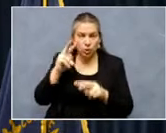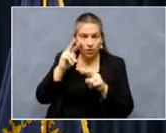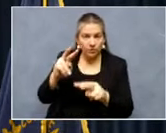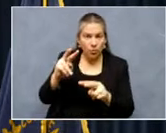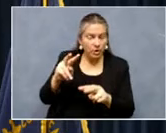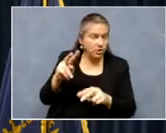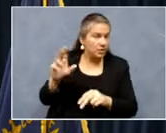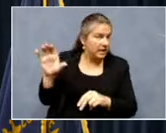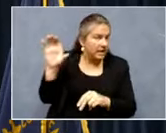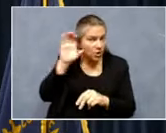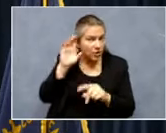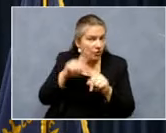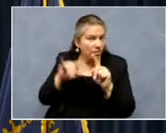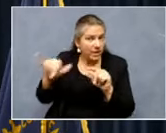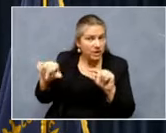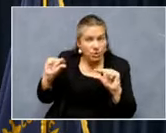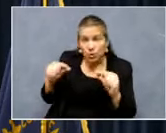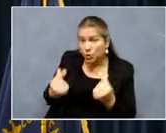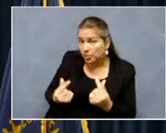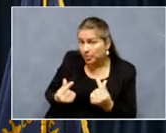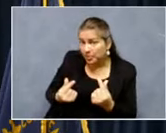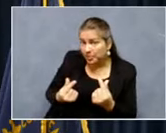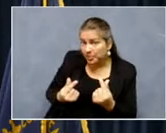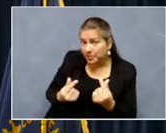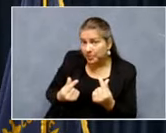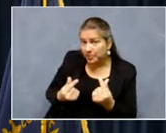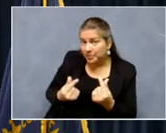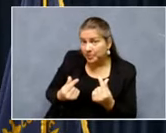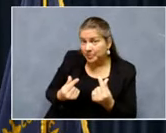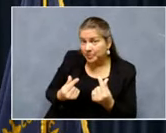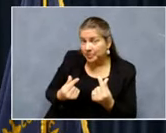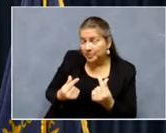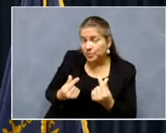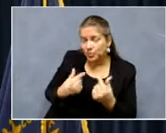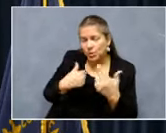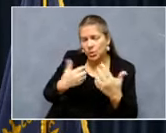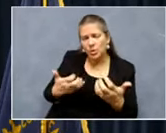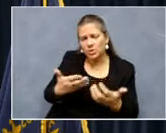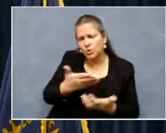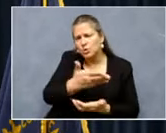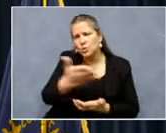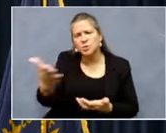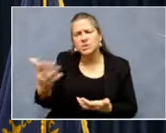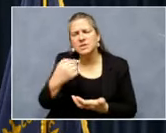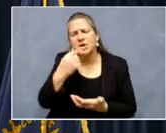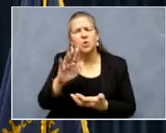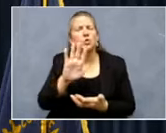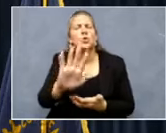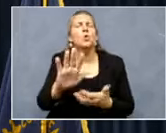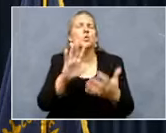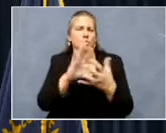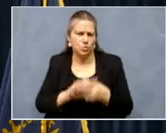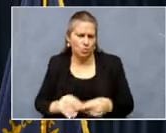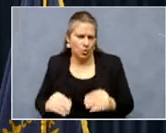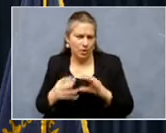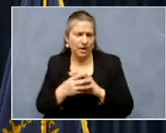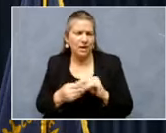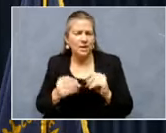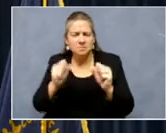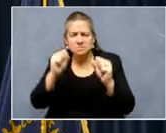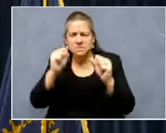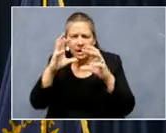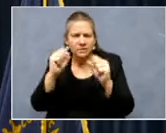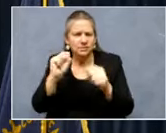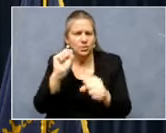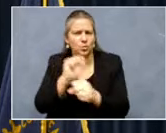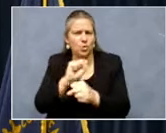different groups. Um, and, and as part of that, we want you to be able to tell your story about the amazing work that you did